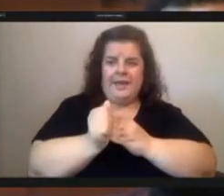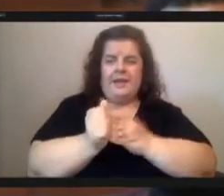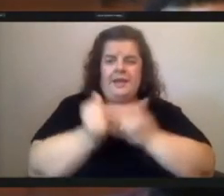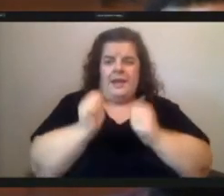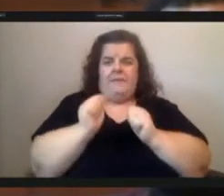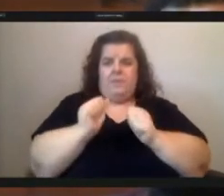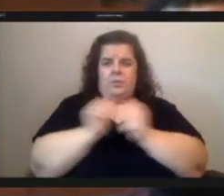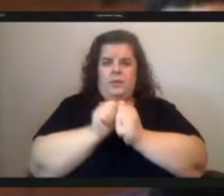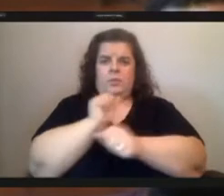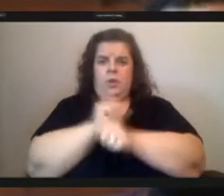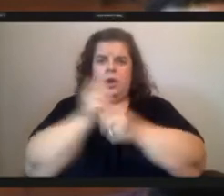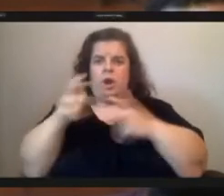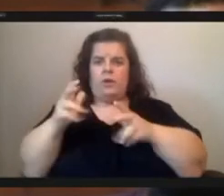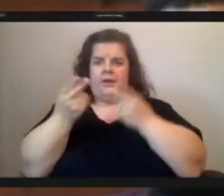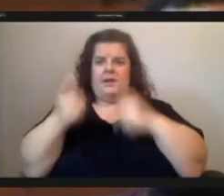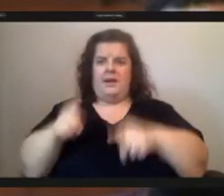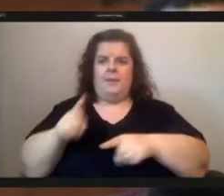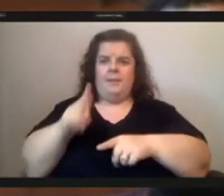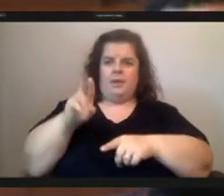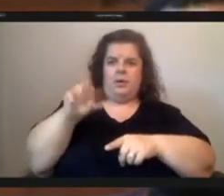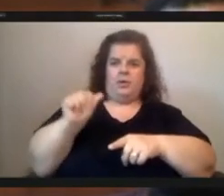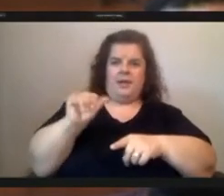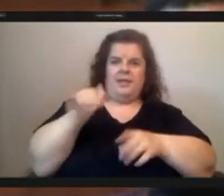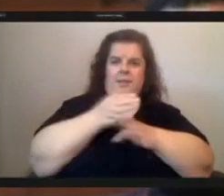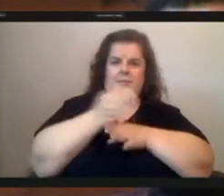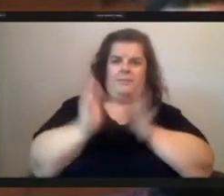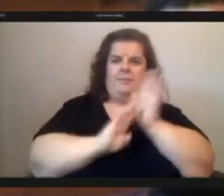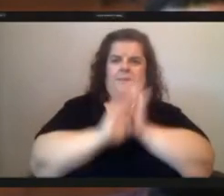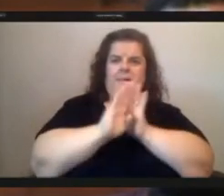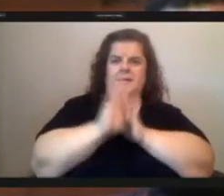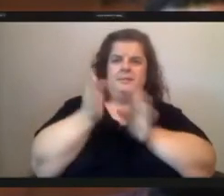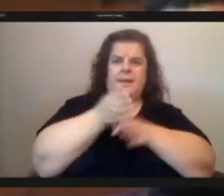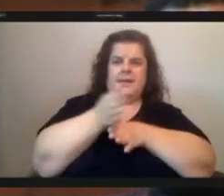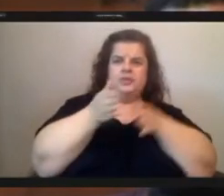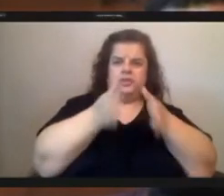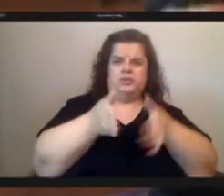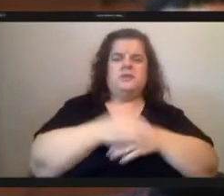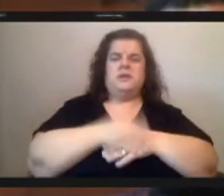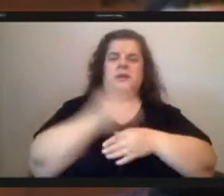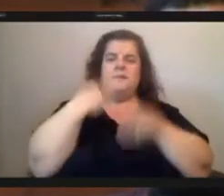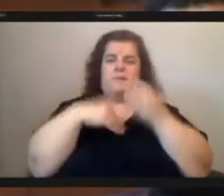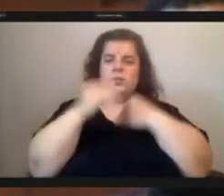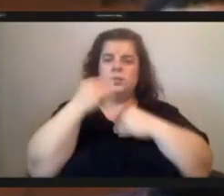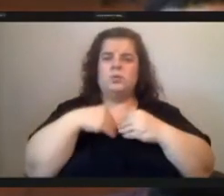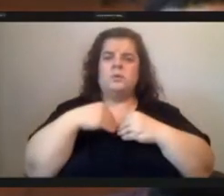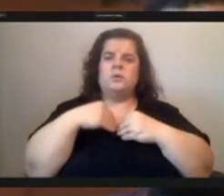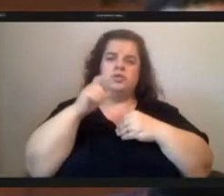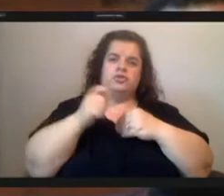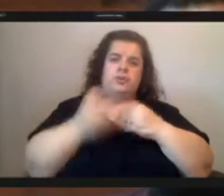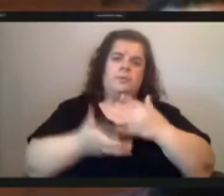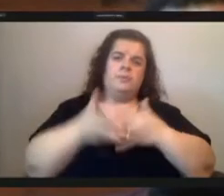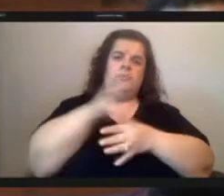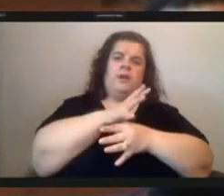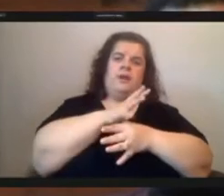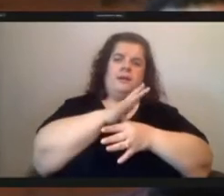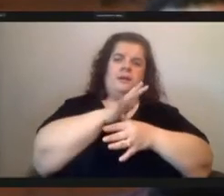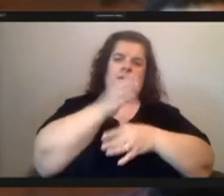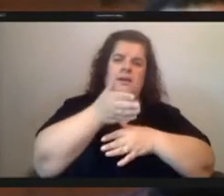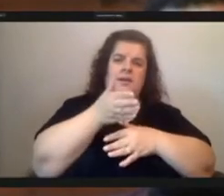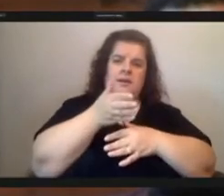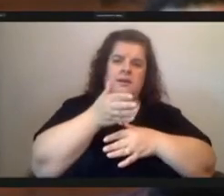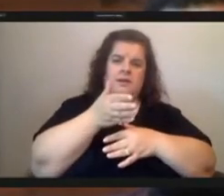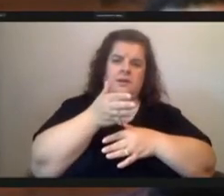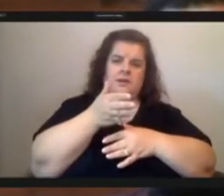like the rebuilding of main streets food security and infrastructure should be a priority that work should be a priority